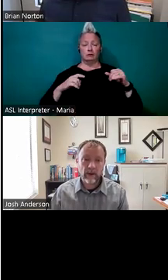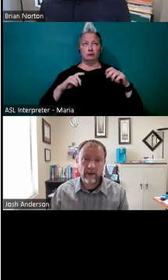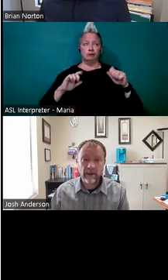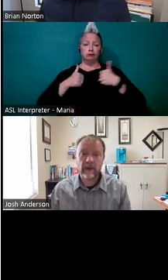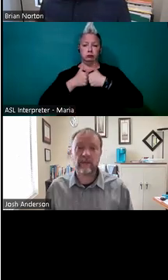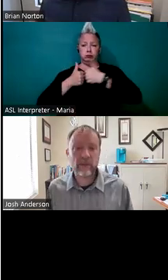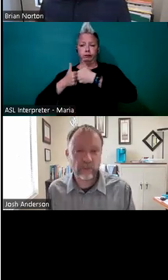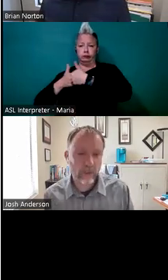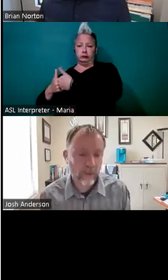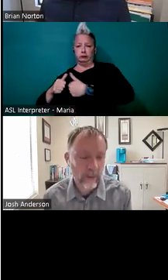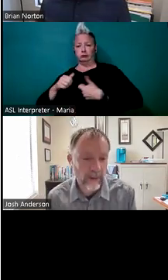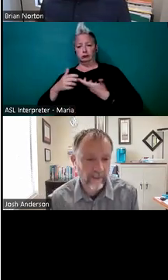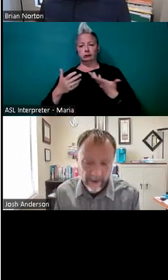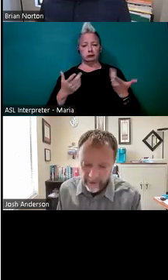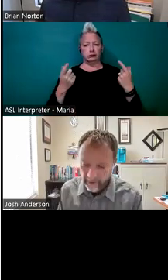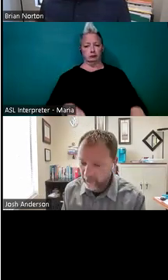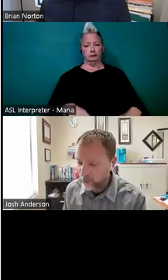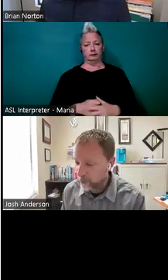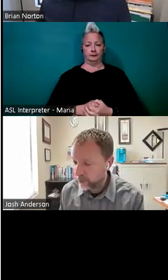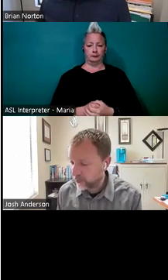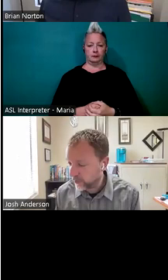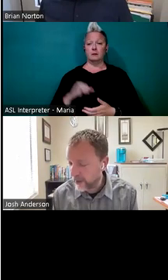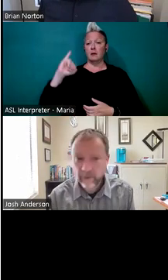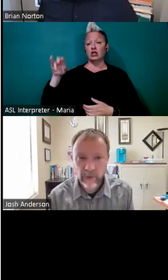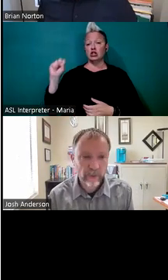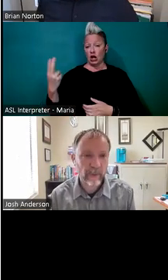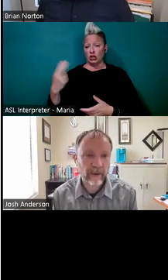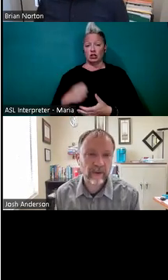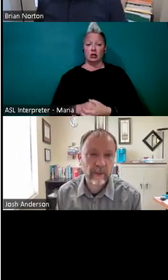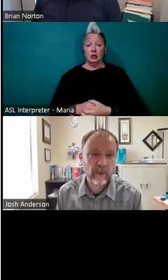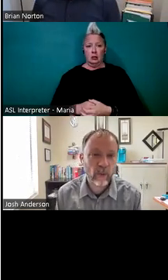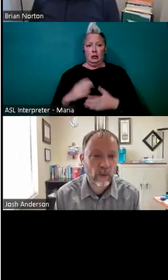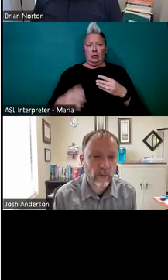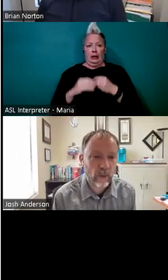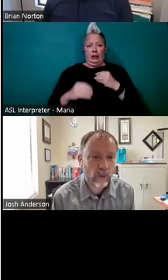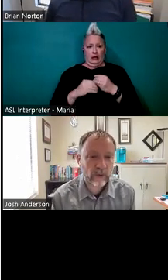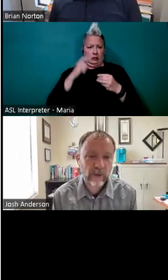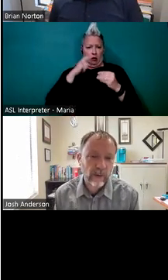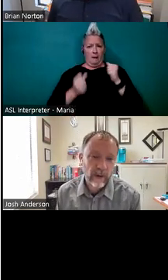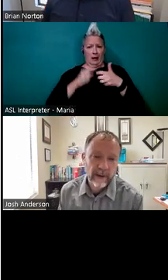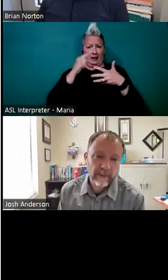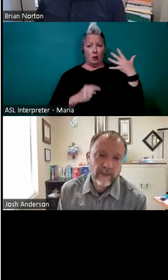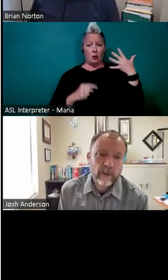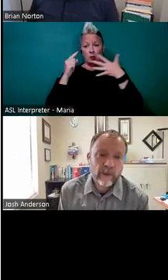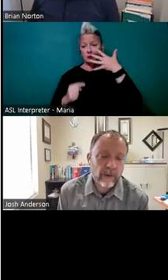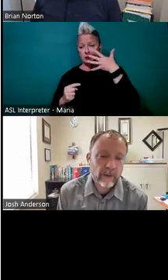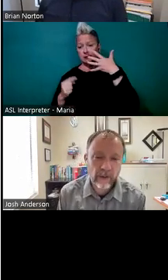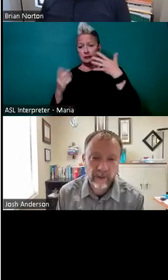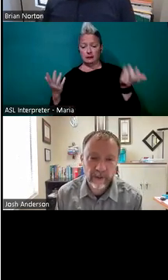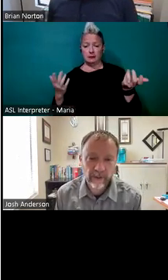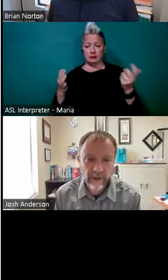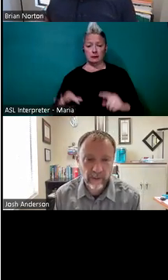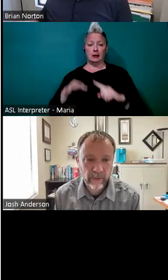And Brian, think, uh, just real quick kind of adding to that, if you notice a lot of those, mean, except for, of course, uh, you know, the